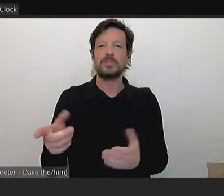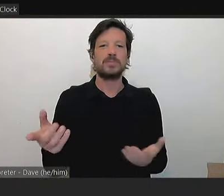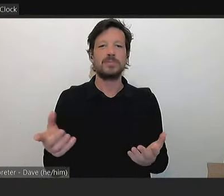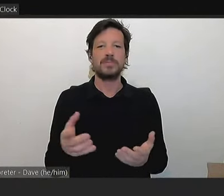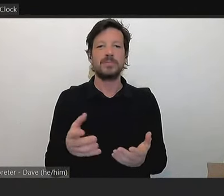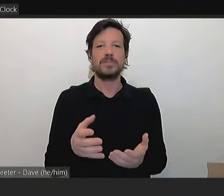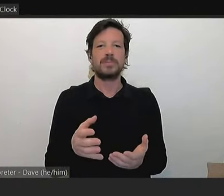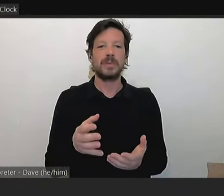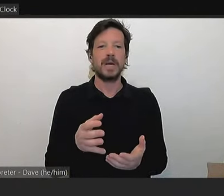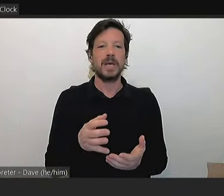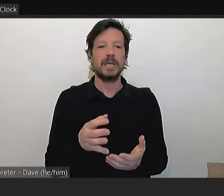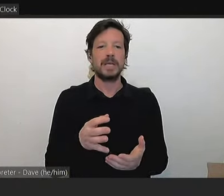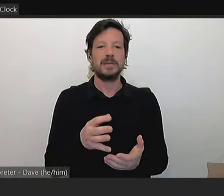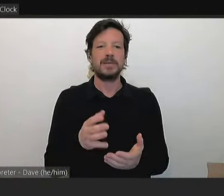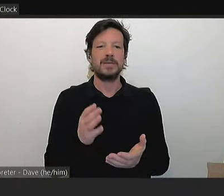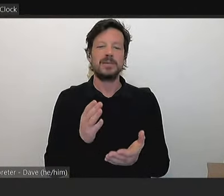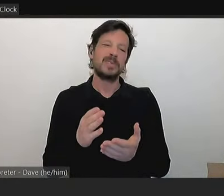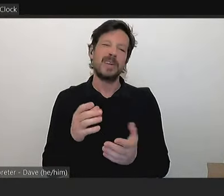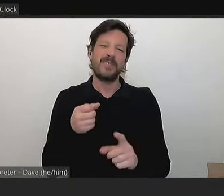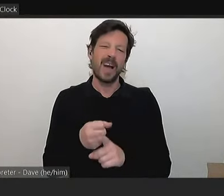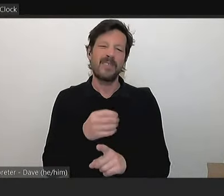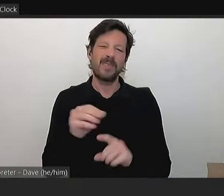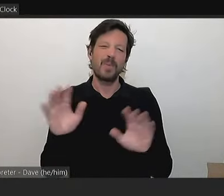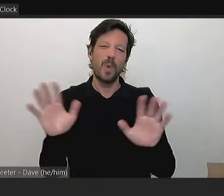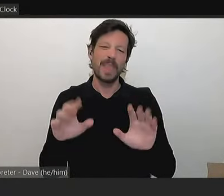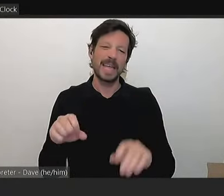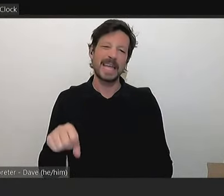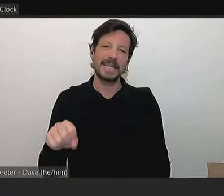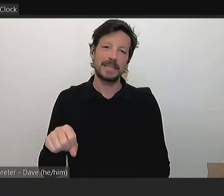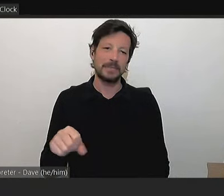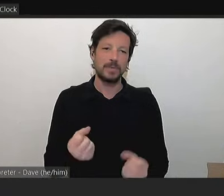subject to weather conditions, but there's no existing safety concerns at present.